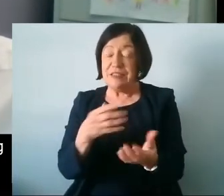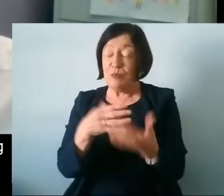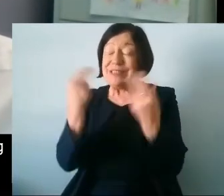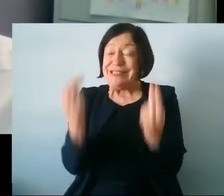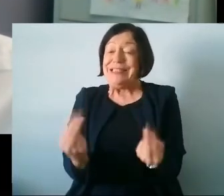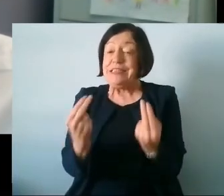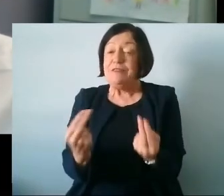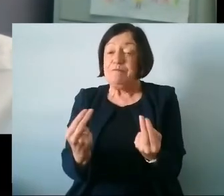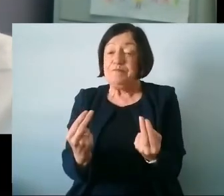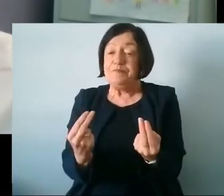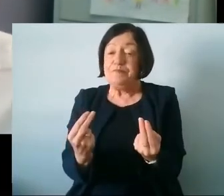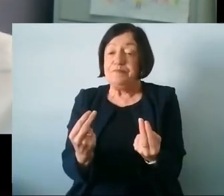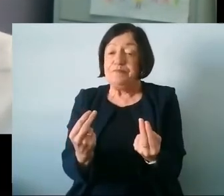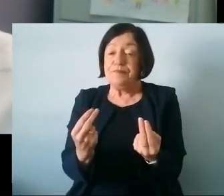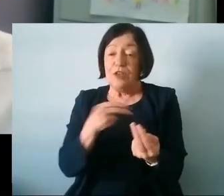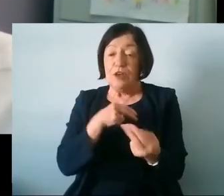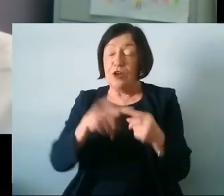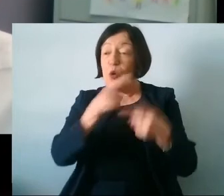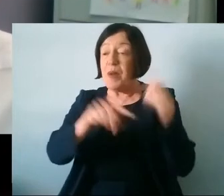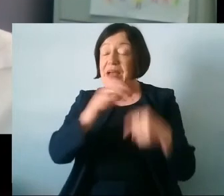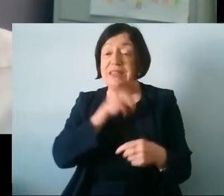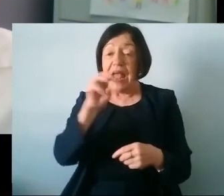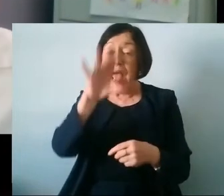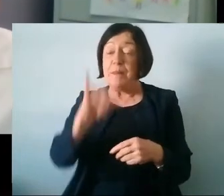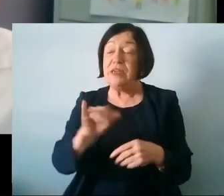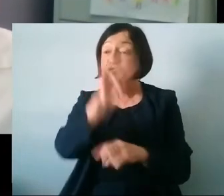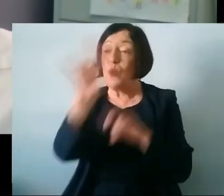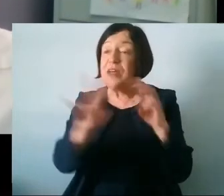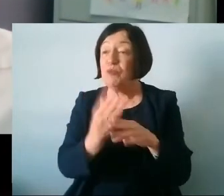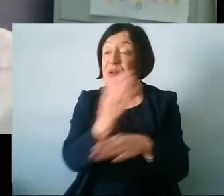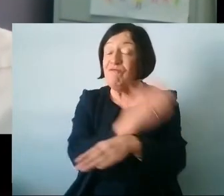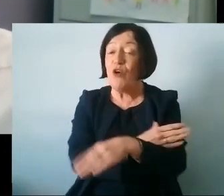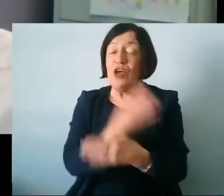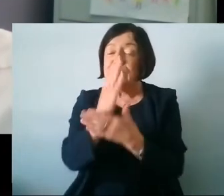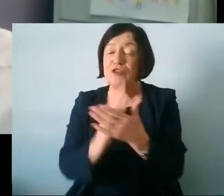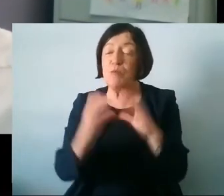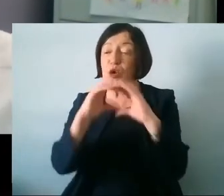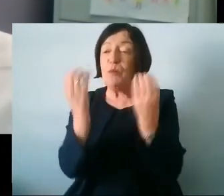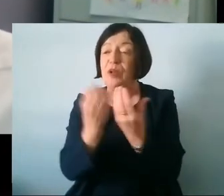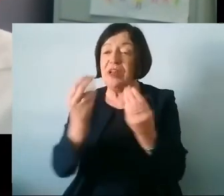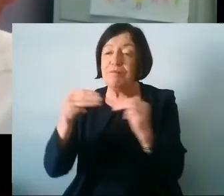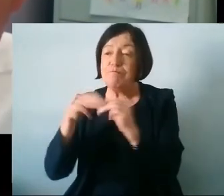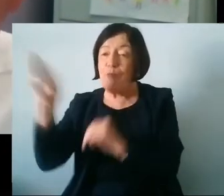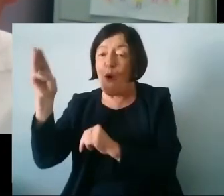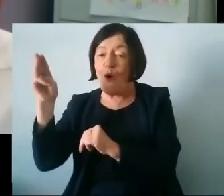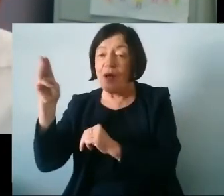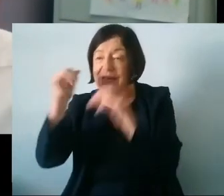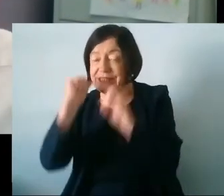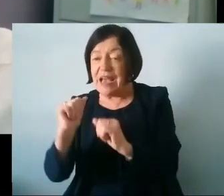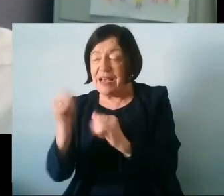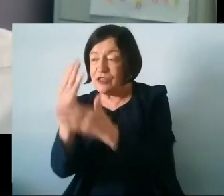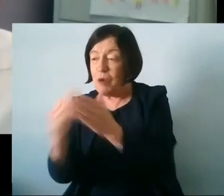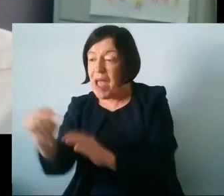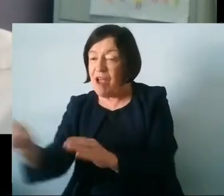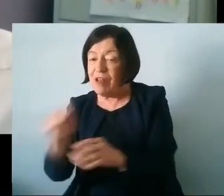um and even to go back to Emily's question before that because some communities will need more uh attention in certain areas and